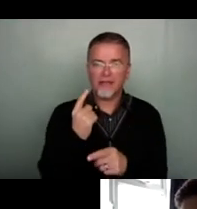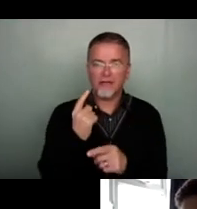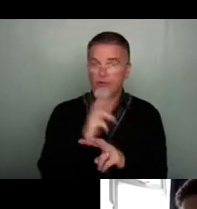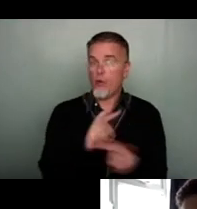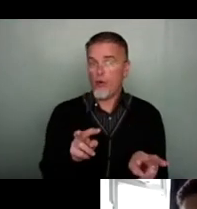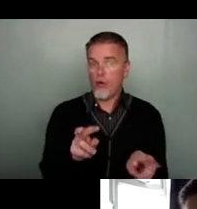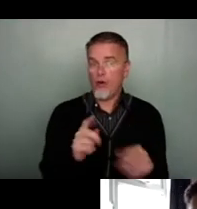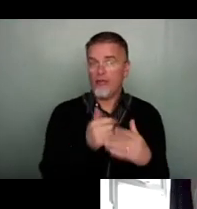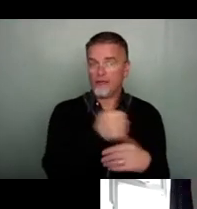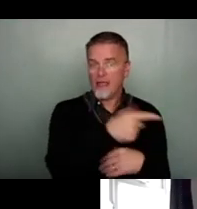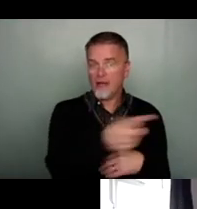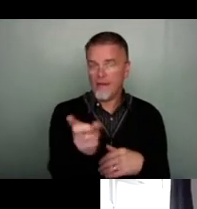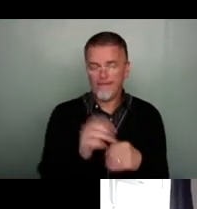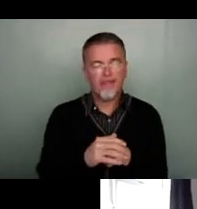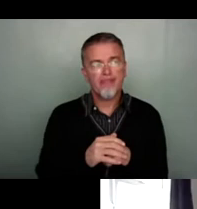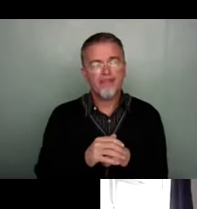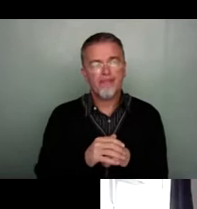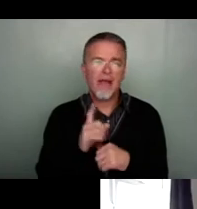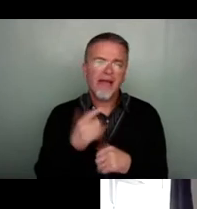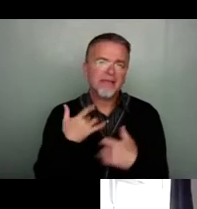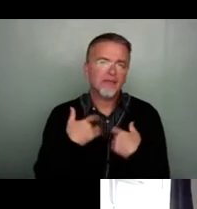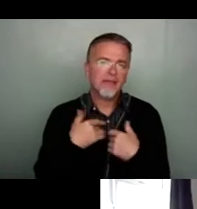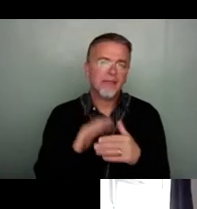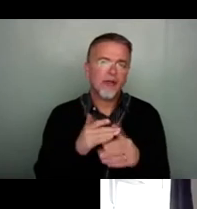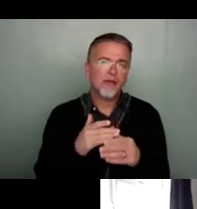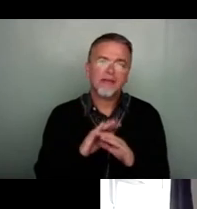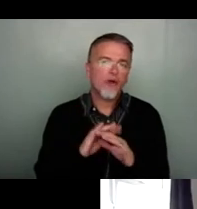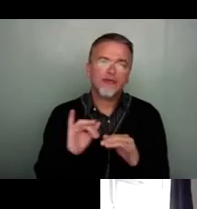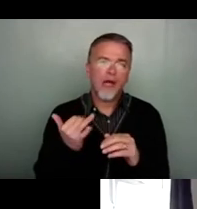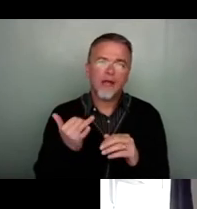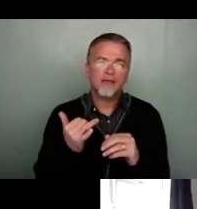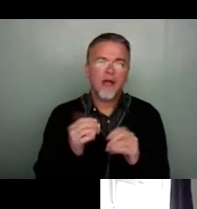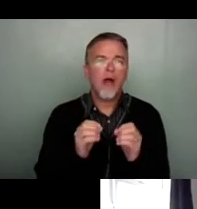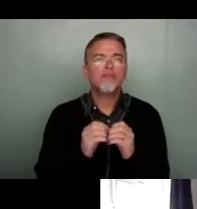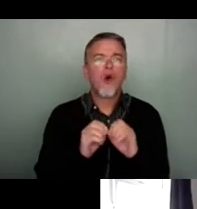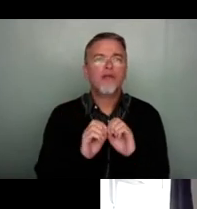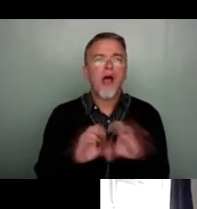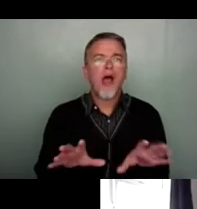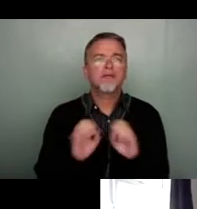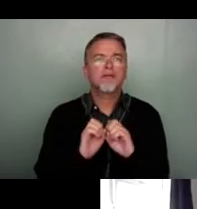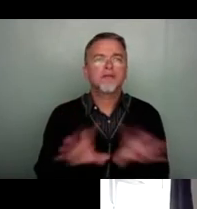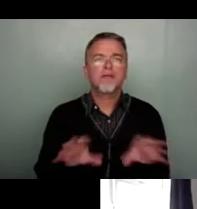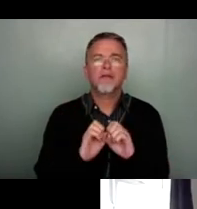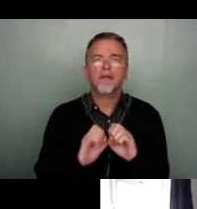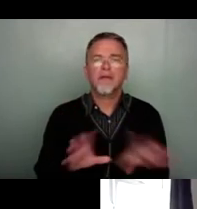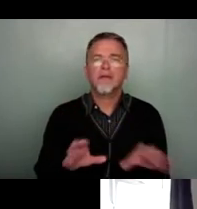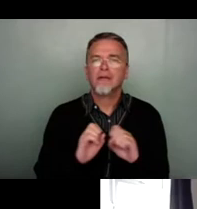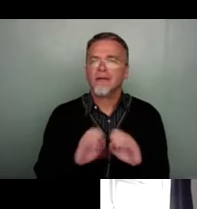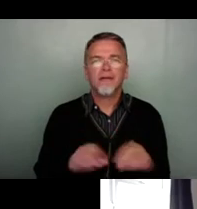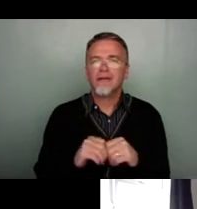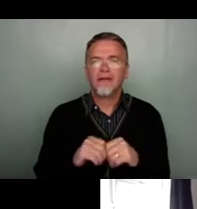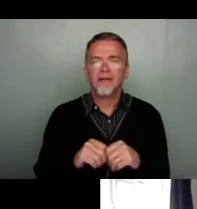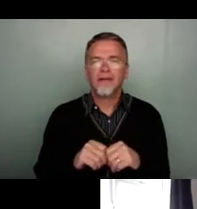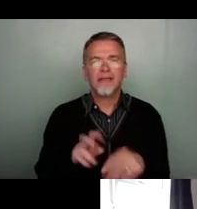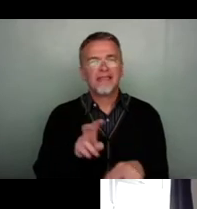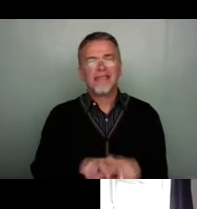channel. And I think that's interesting because it wasn't just broadcast, was it? It wasn't just about kind of sit back.